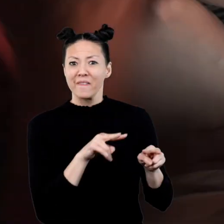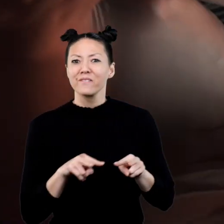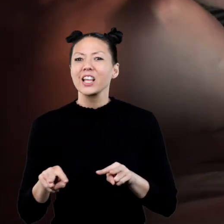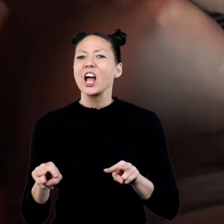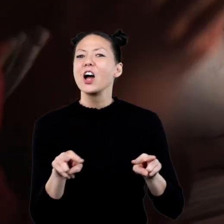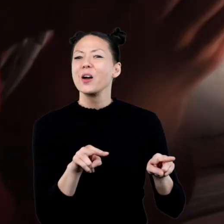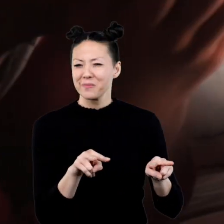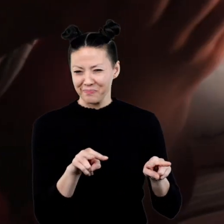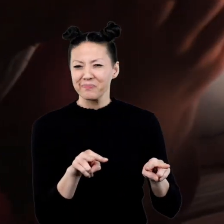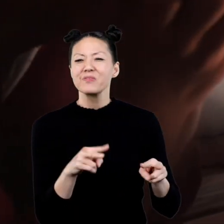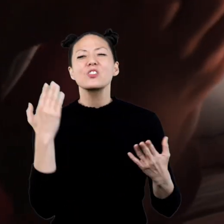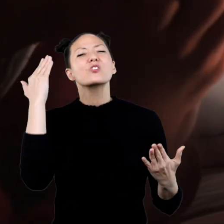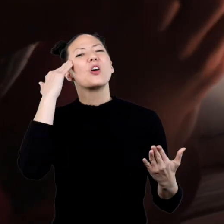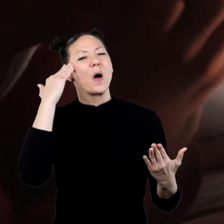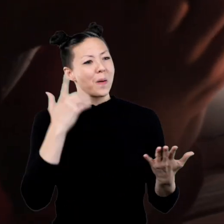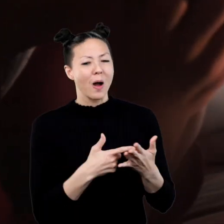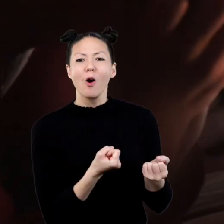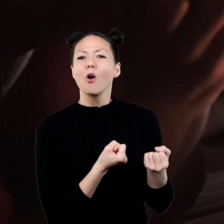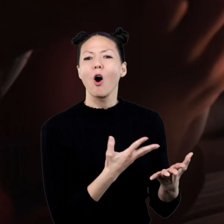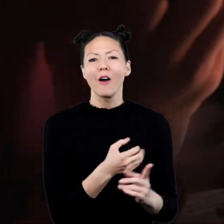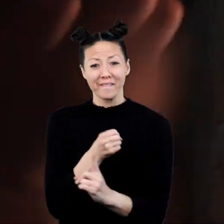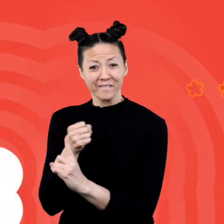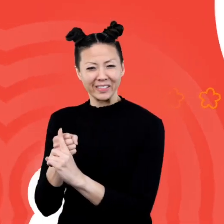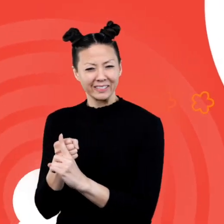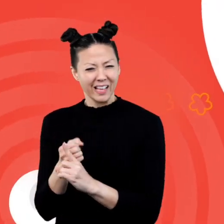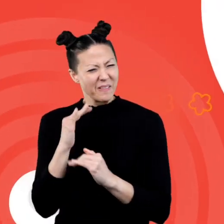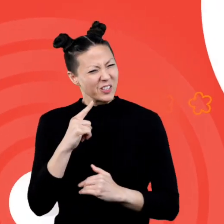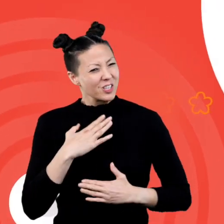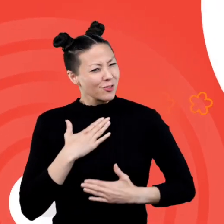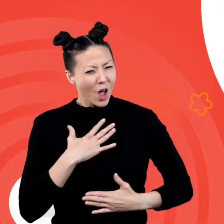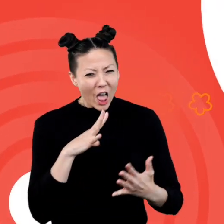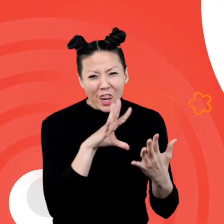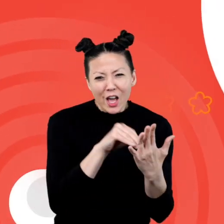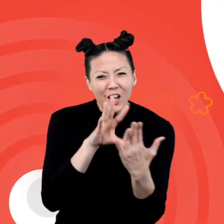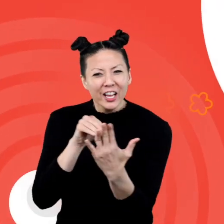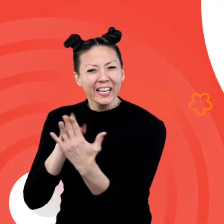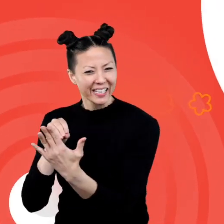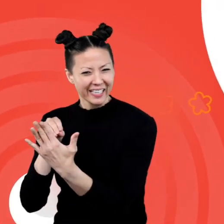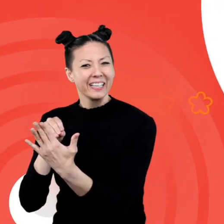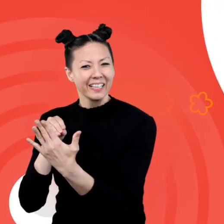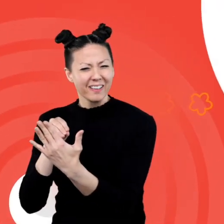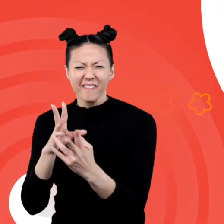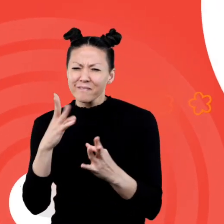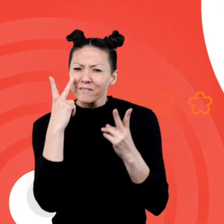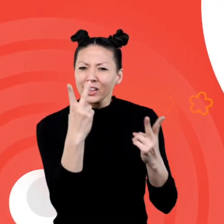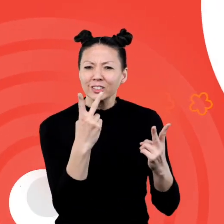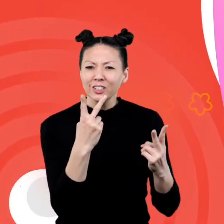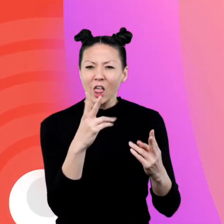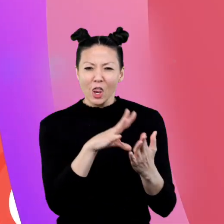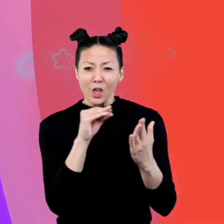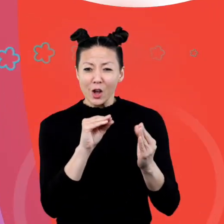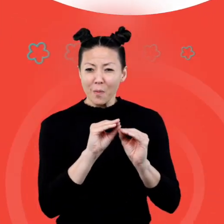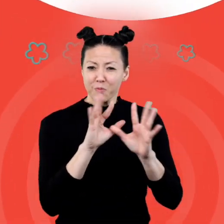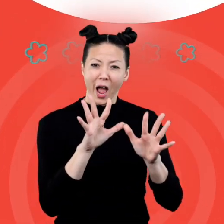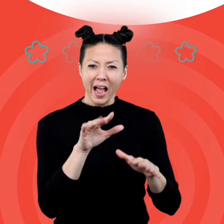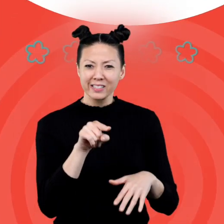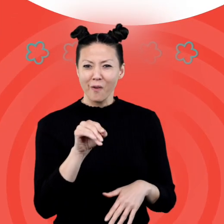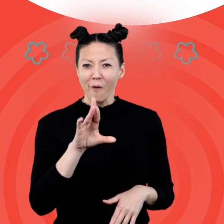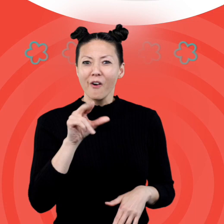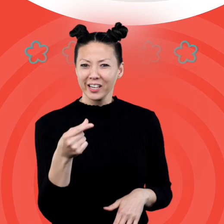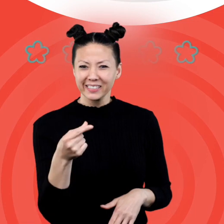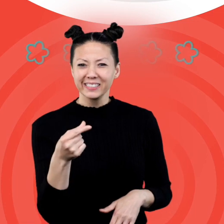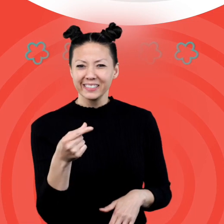you watched this video, you know about cause and effect. Hope you had fun learning with us. Visit us at learnbright